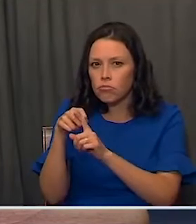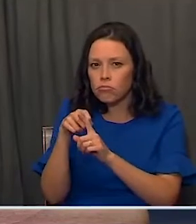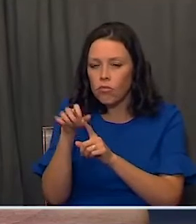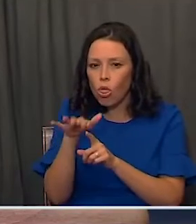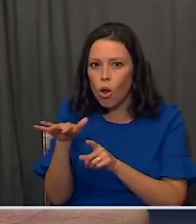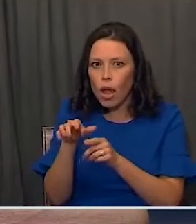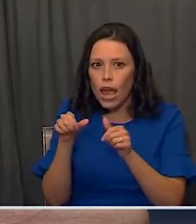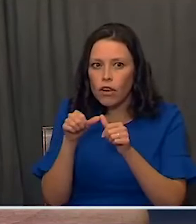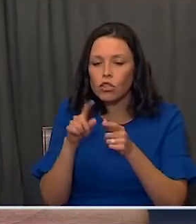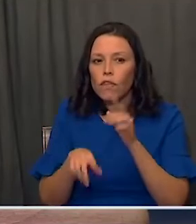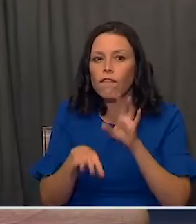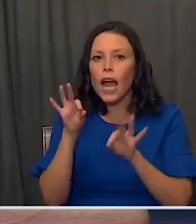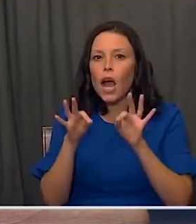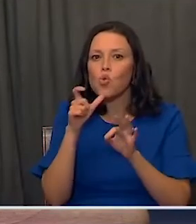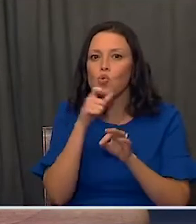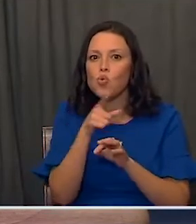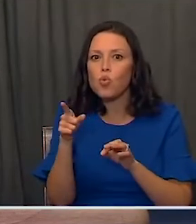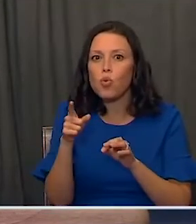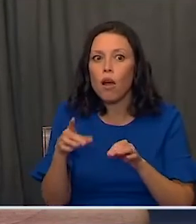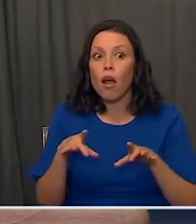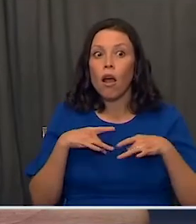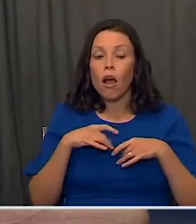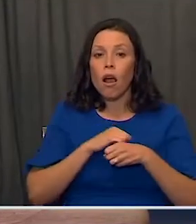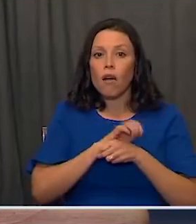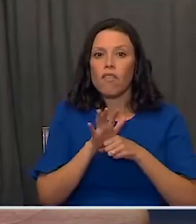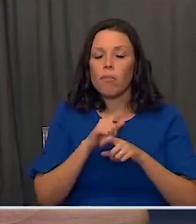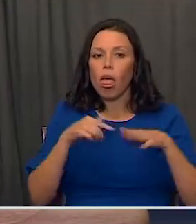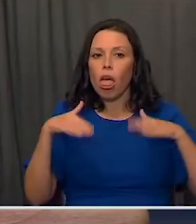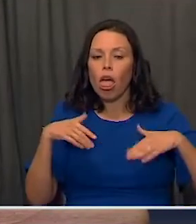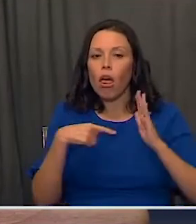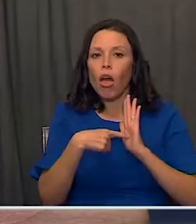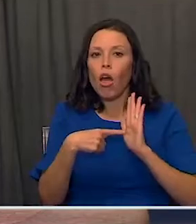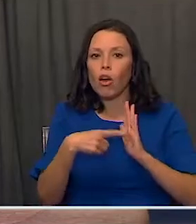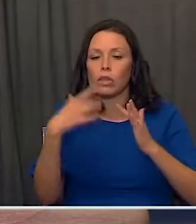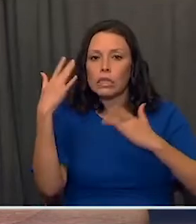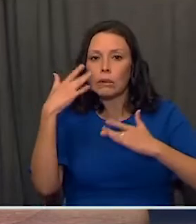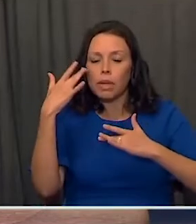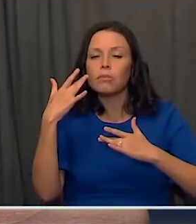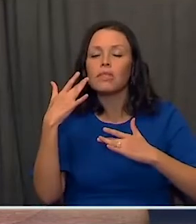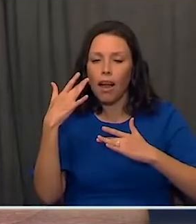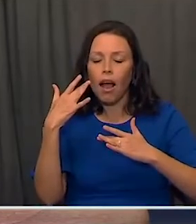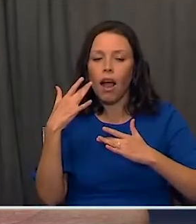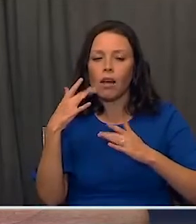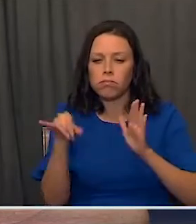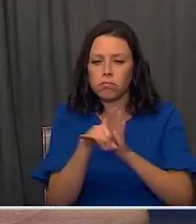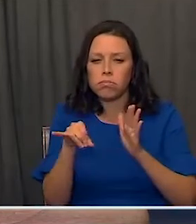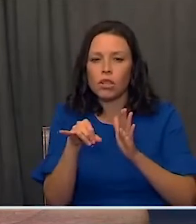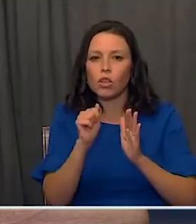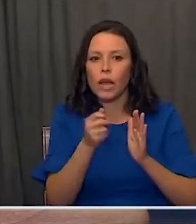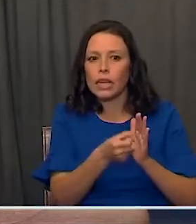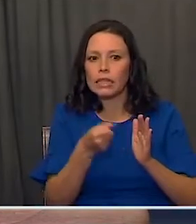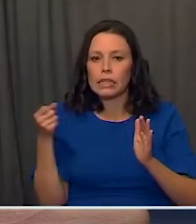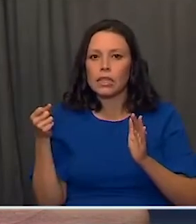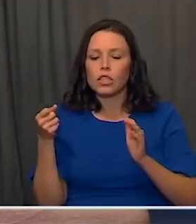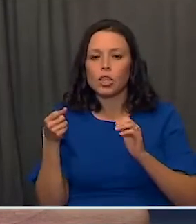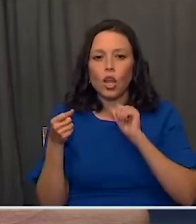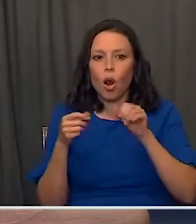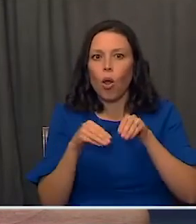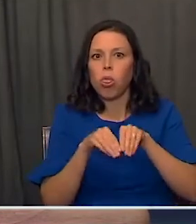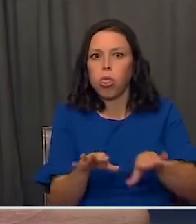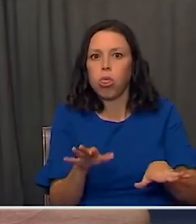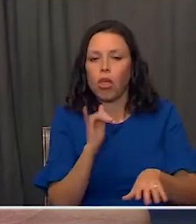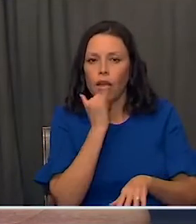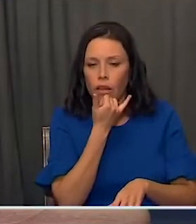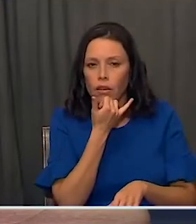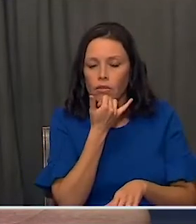silent epidemic, to identify the asymptomatic infections so that they can be pulled out of the transmission cycle